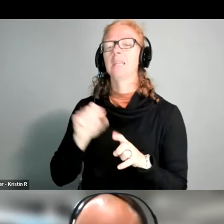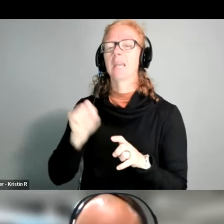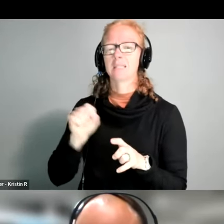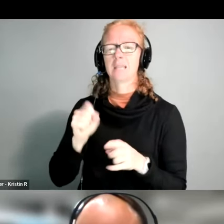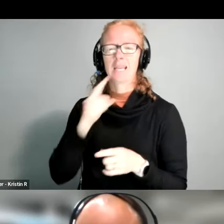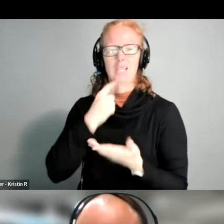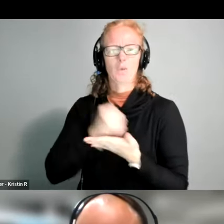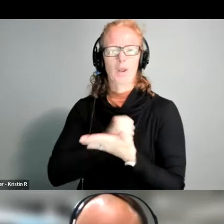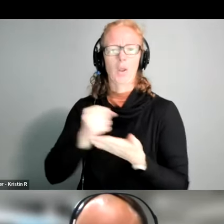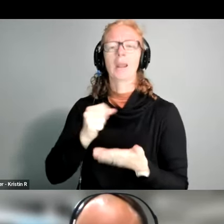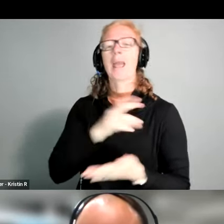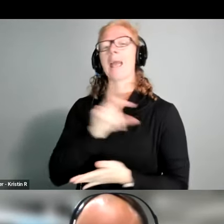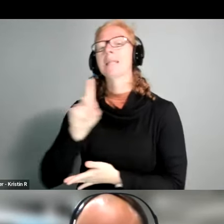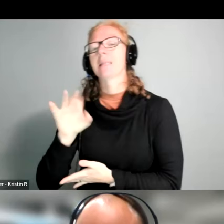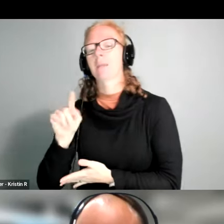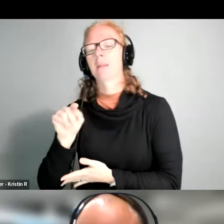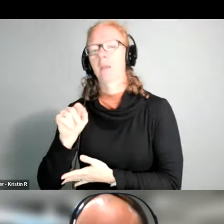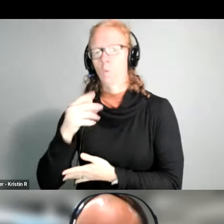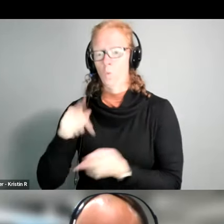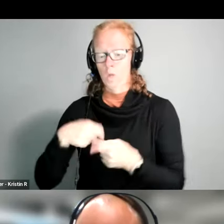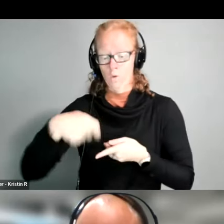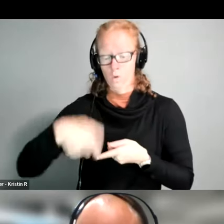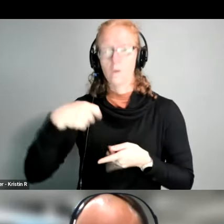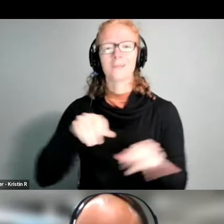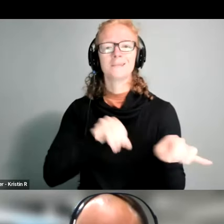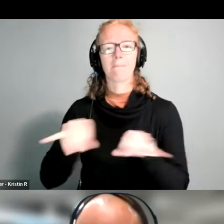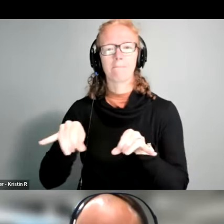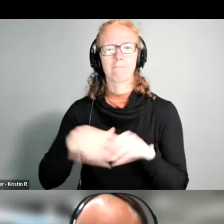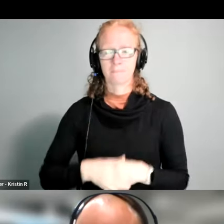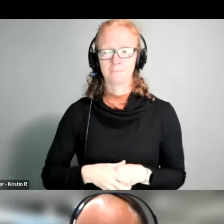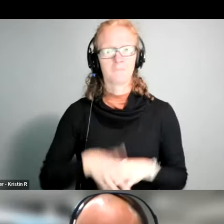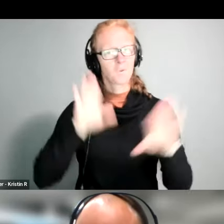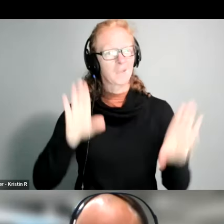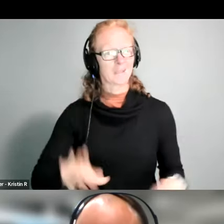credit card but credit and debit card work the same way great okay